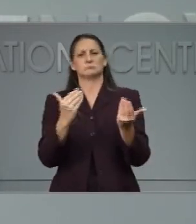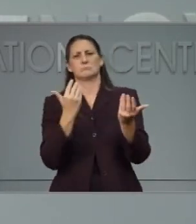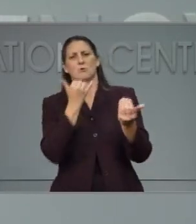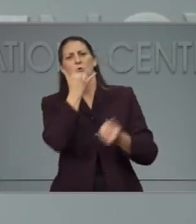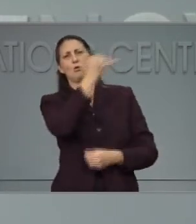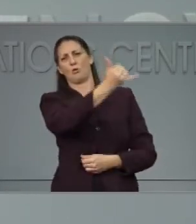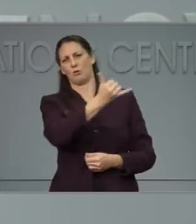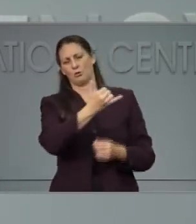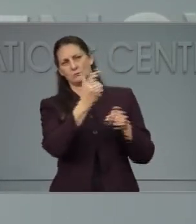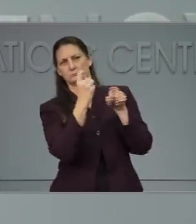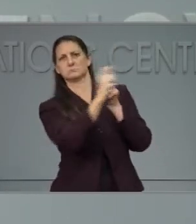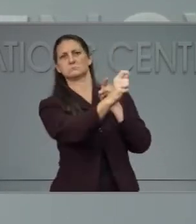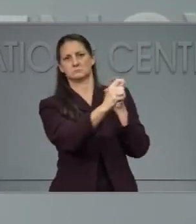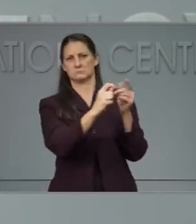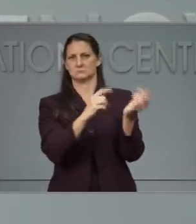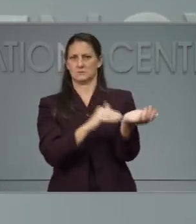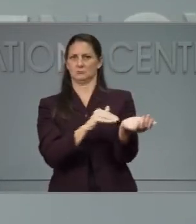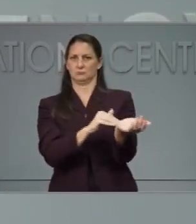first step. Thanks.